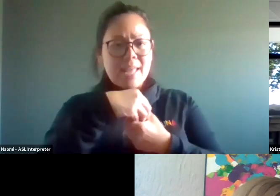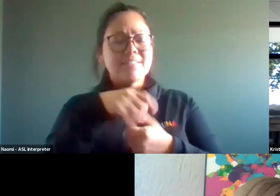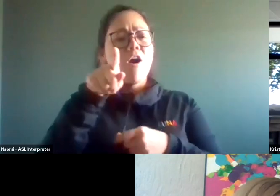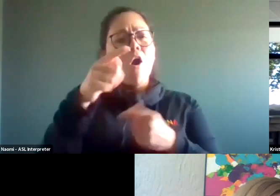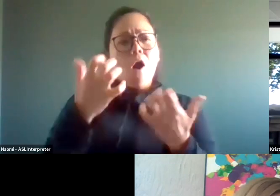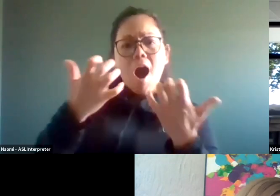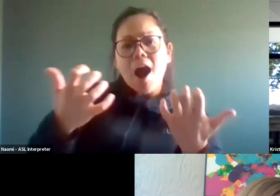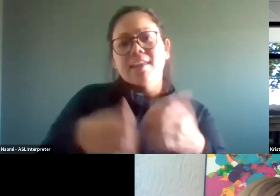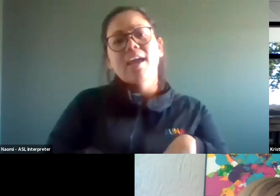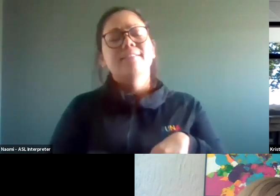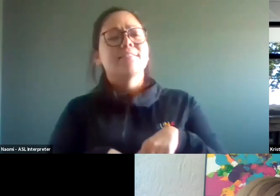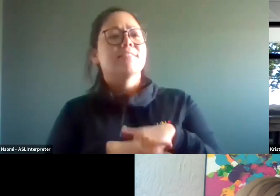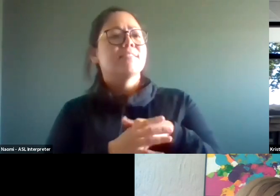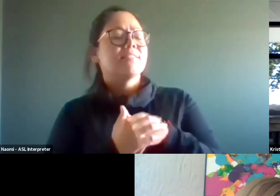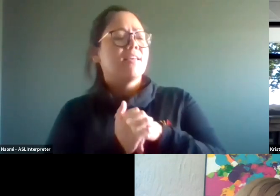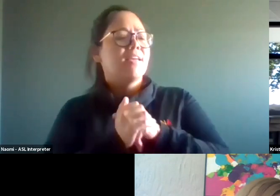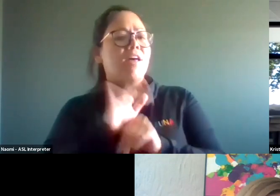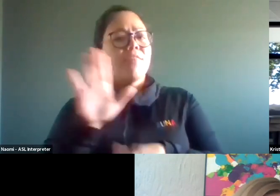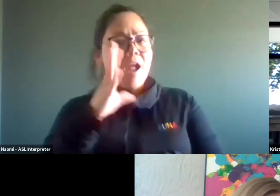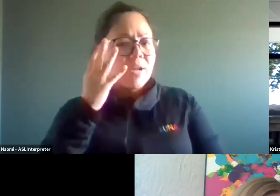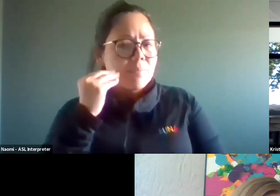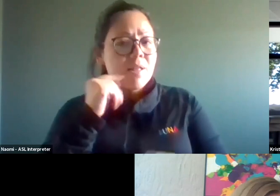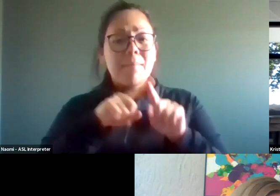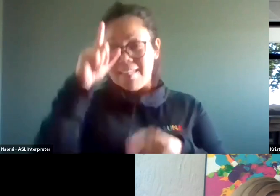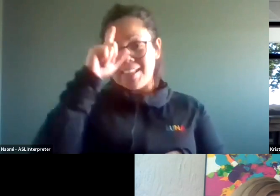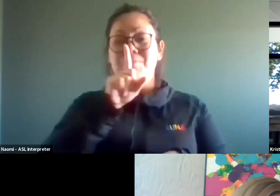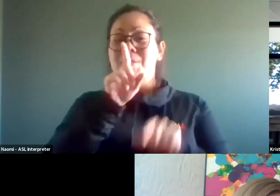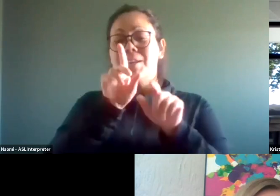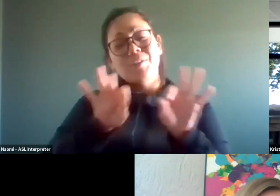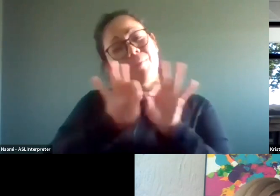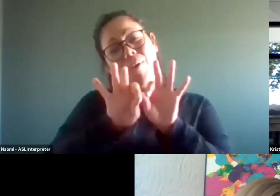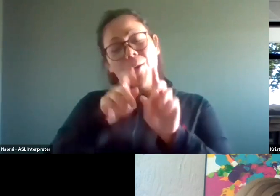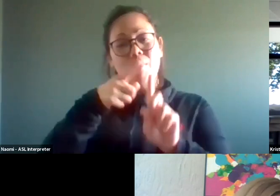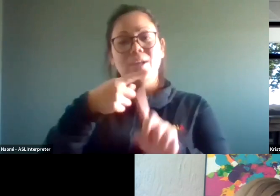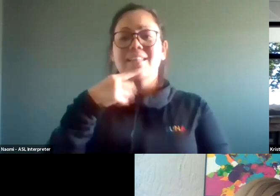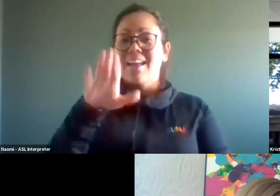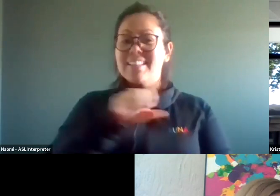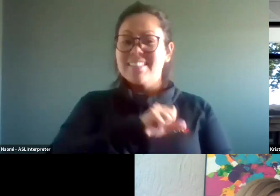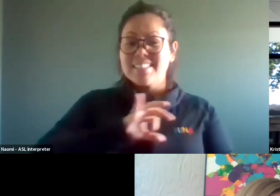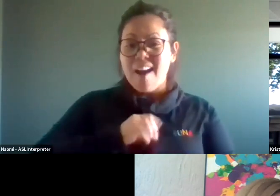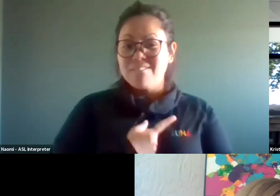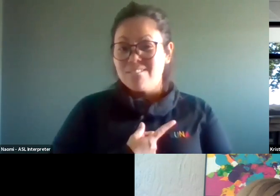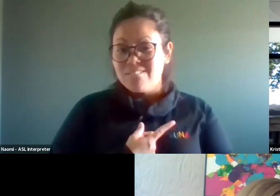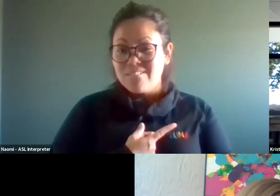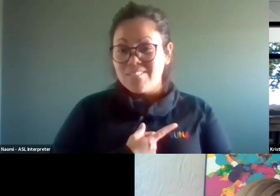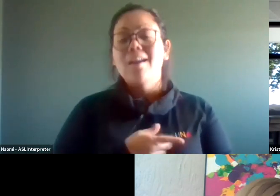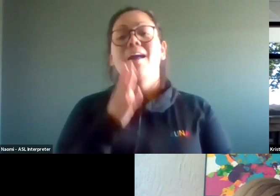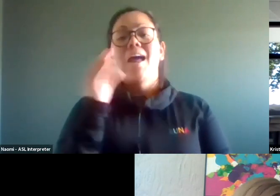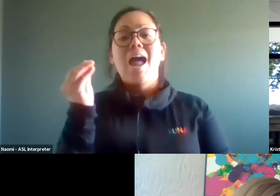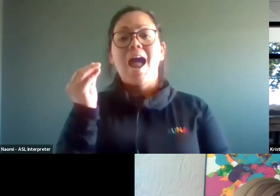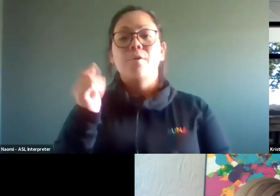members of arts, um, experiences, but I think it's a really good point to say staff, you know, and, um,